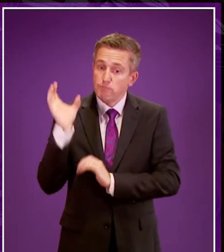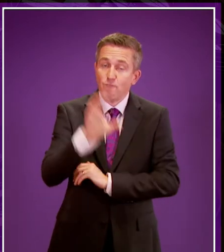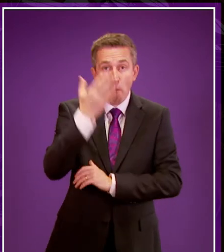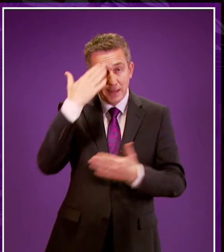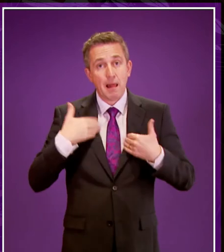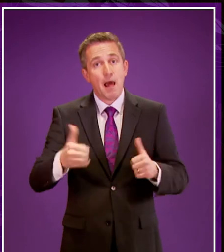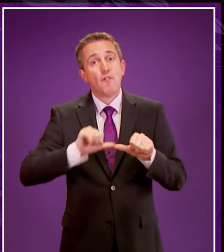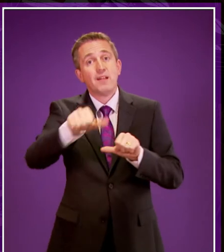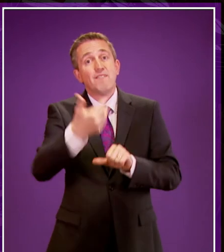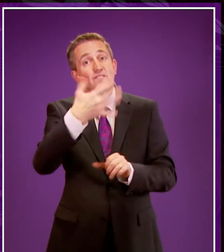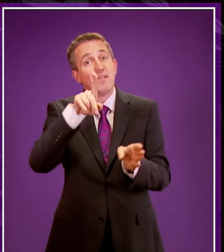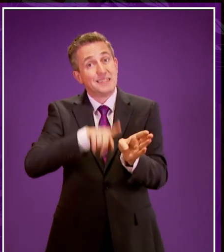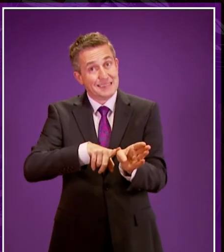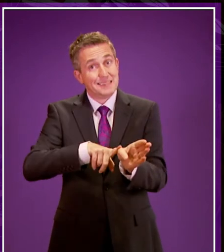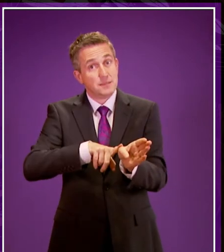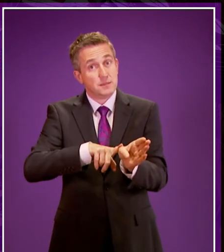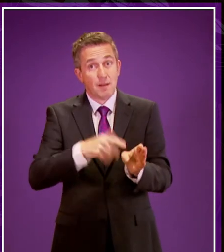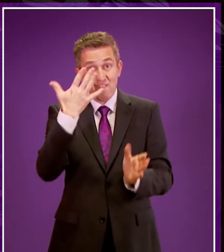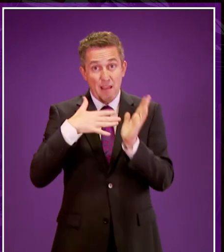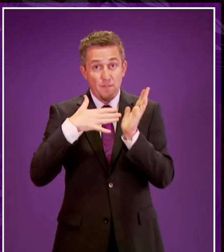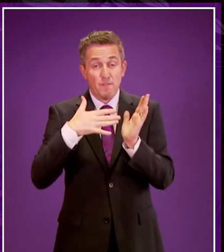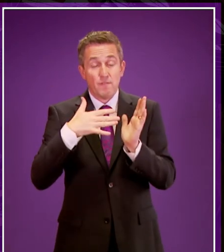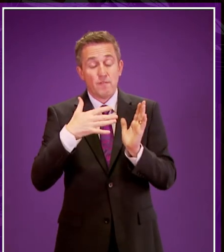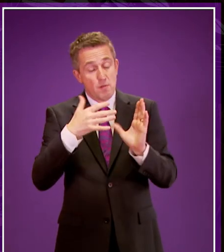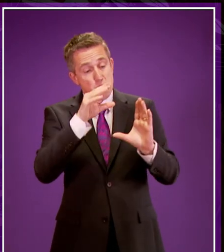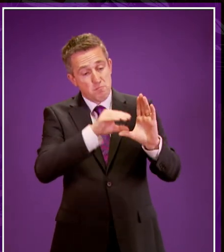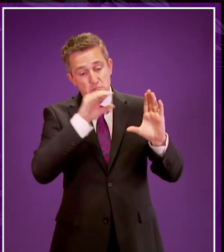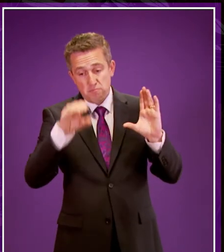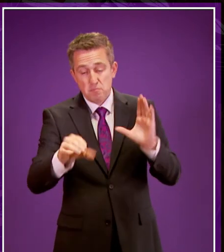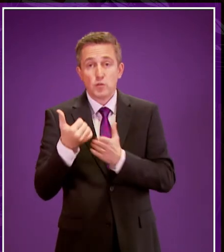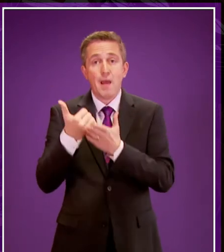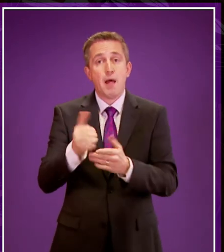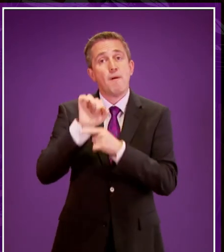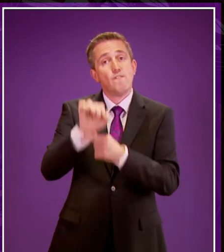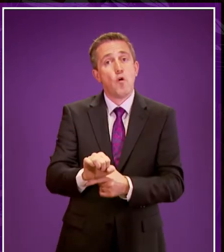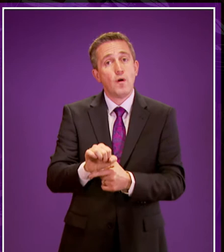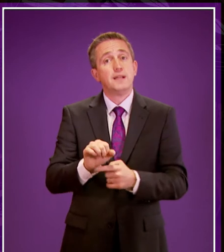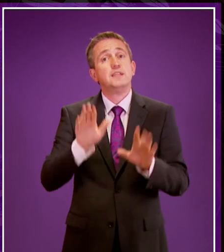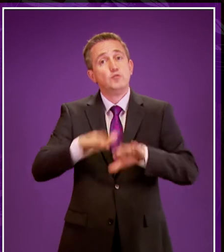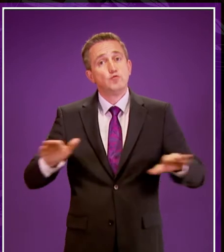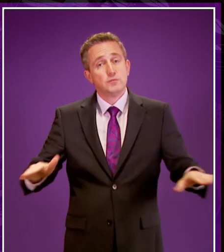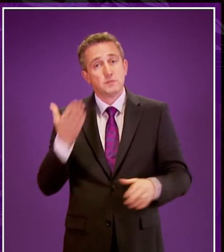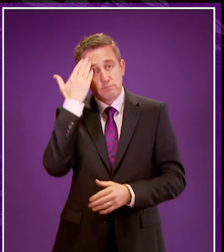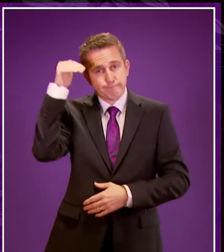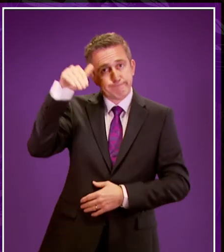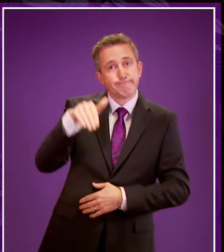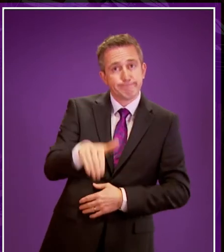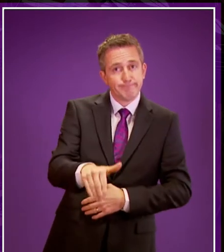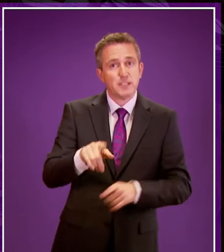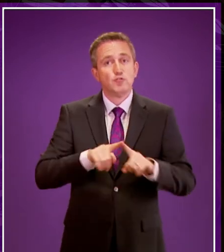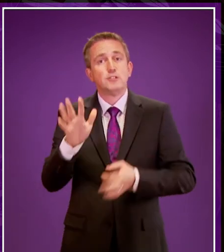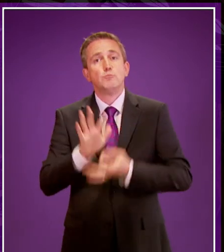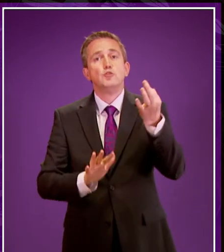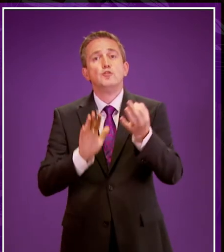over five years, some of which will be used to improve prevention of mental ill health and to improve treatment in